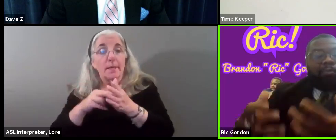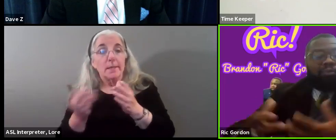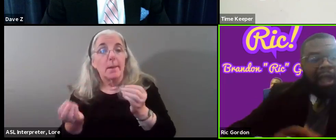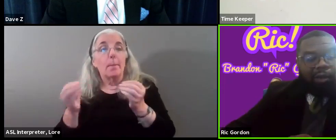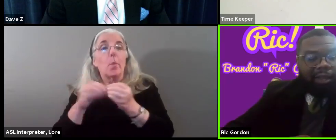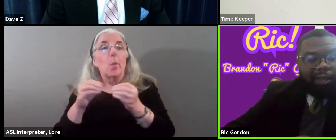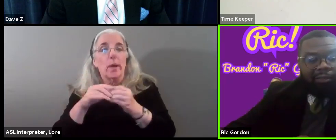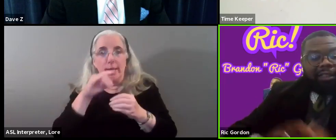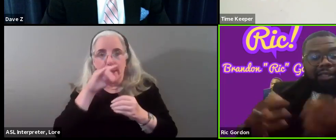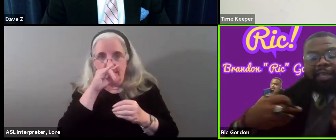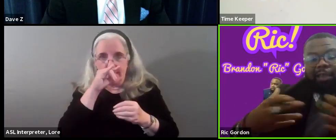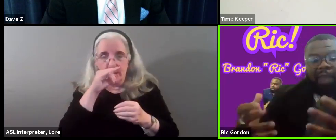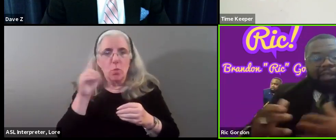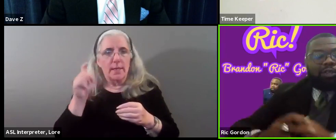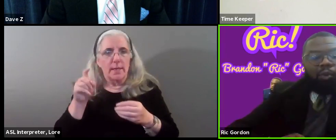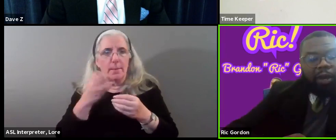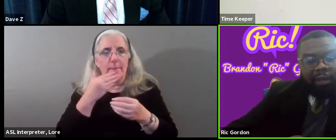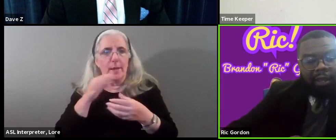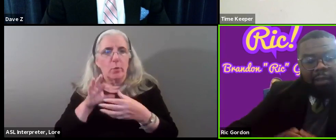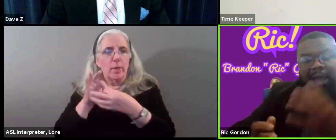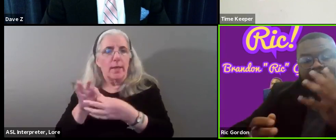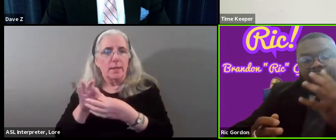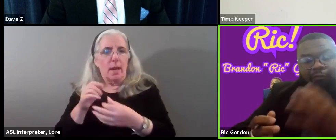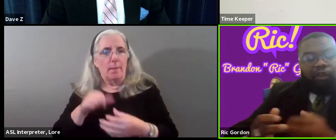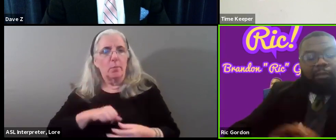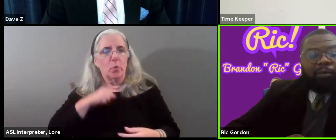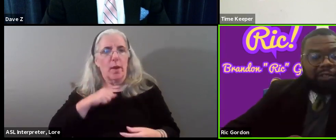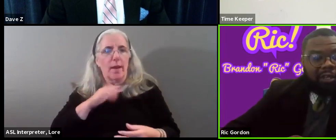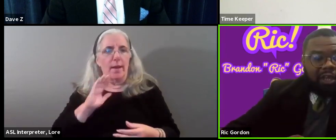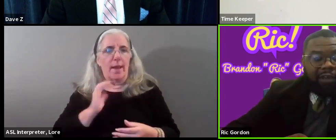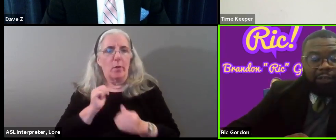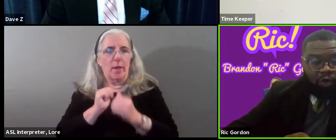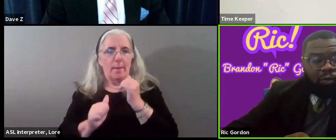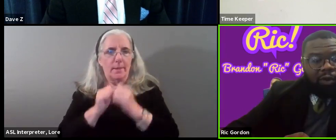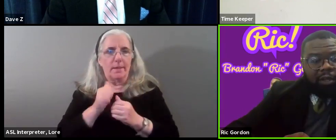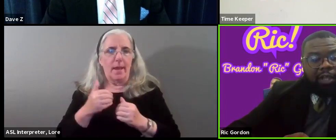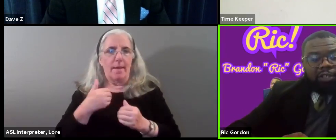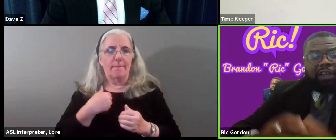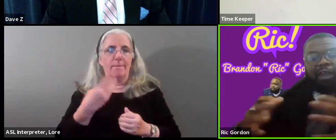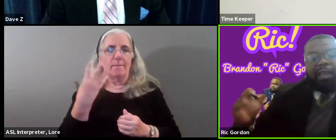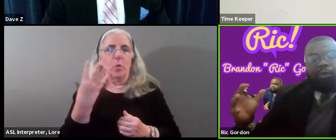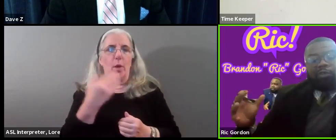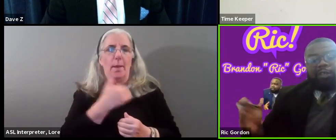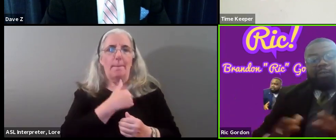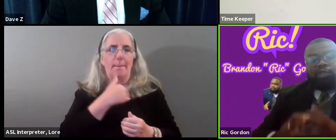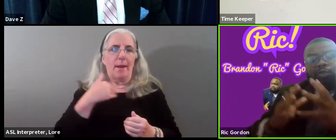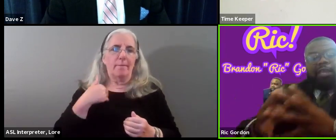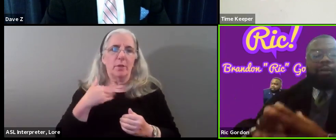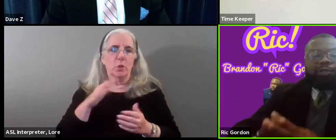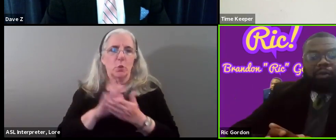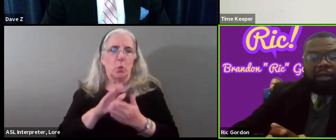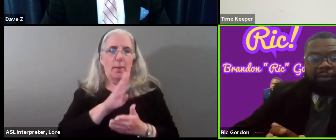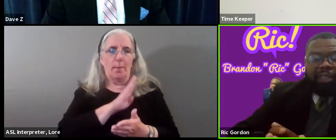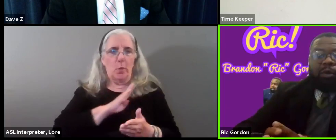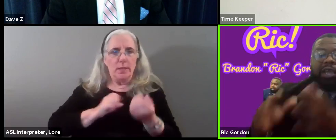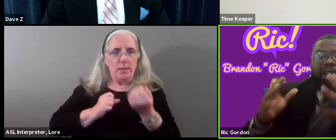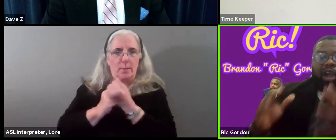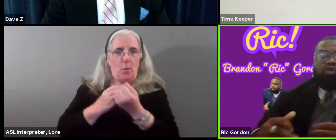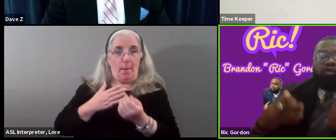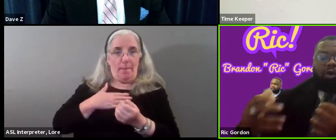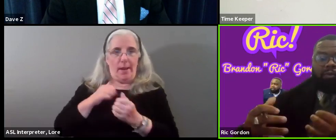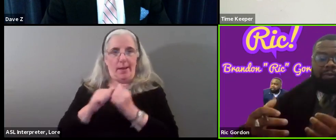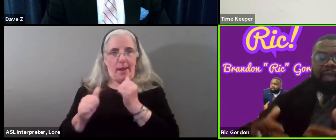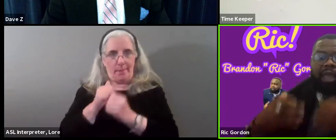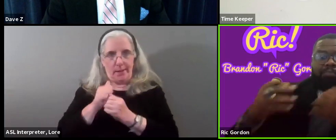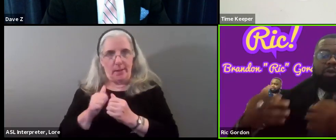because that's why I'm proud that this campaign is supported by four members of our school board. So I feel like I bring those relationships to the council that we